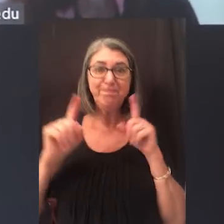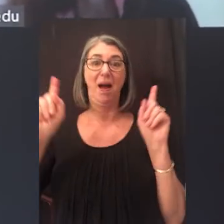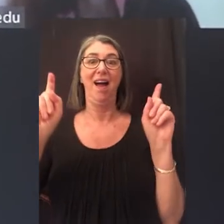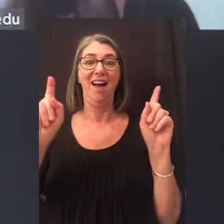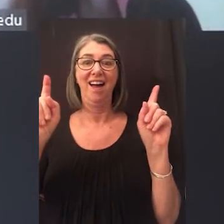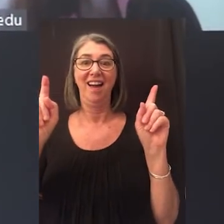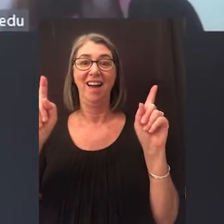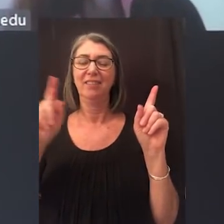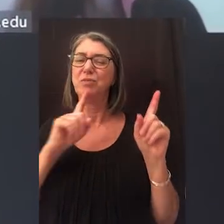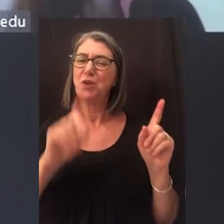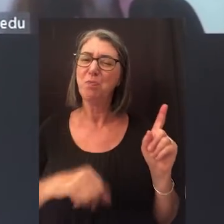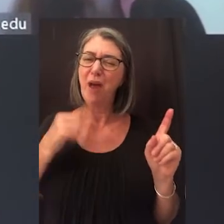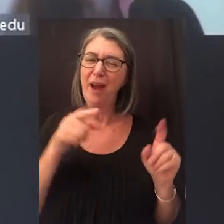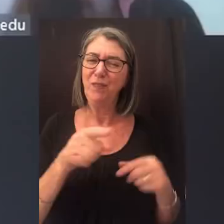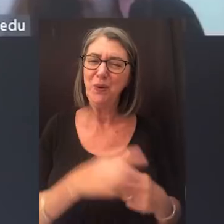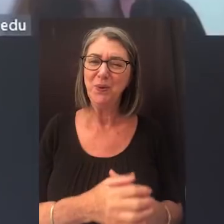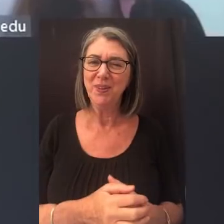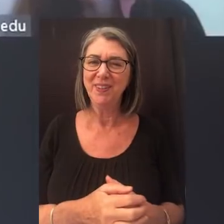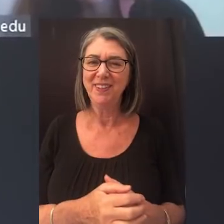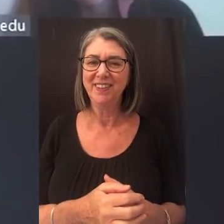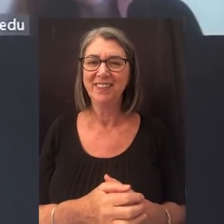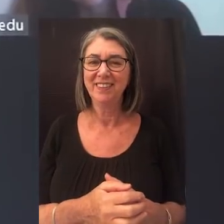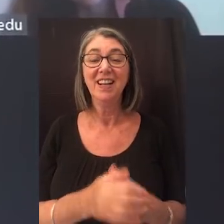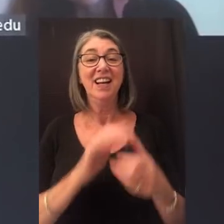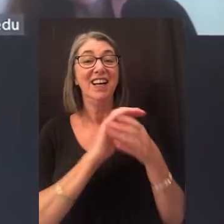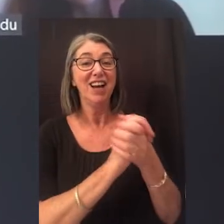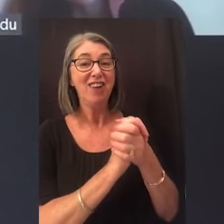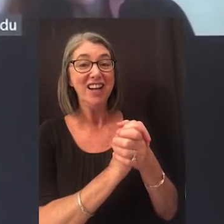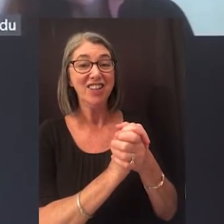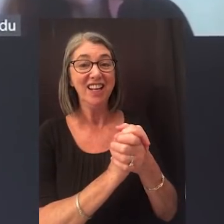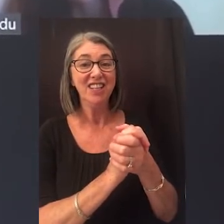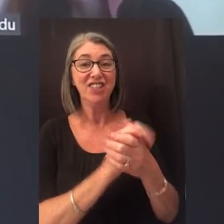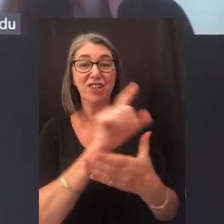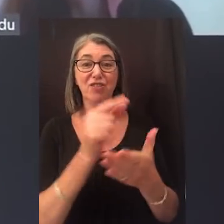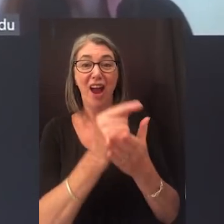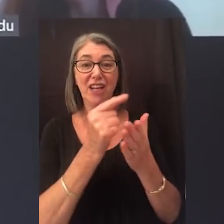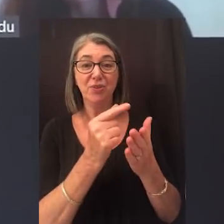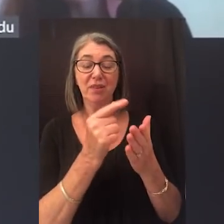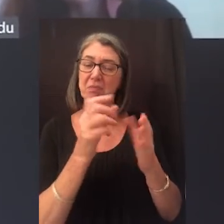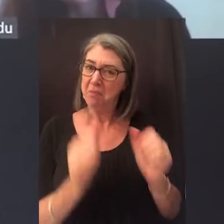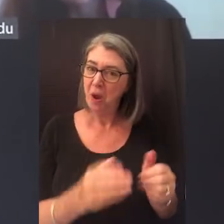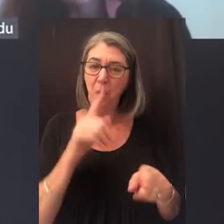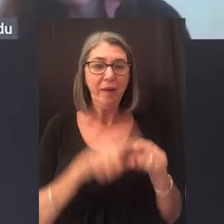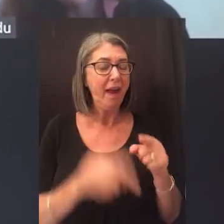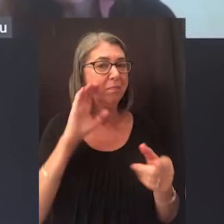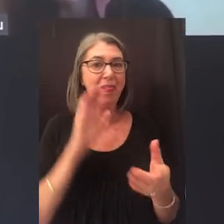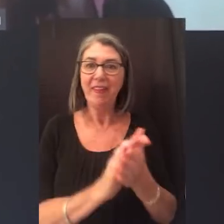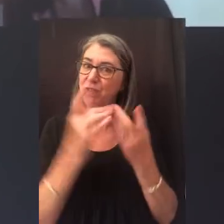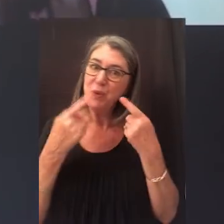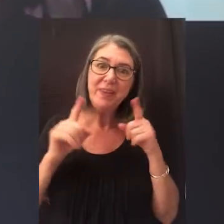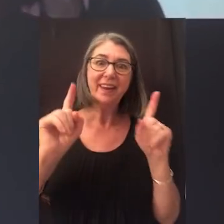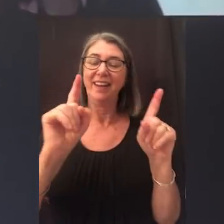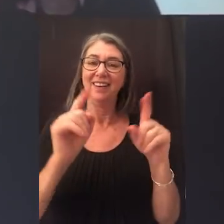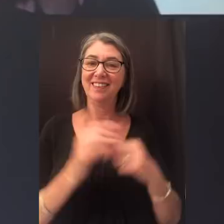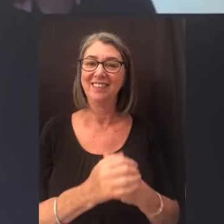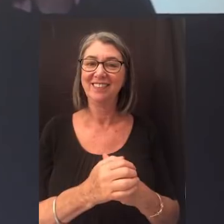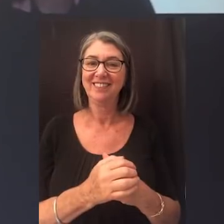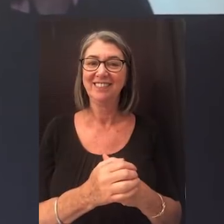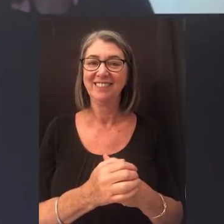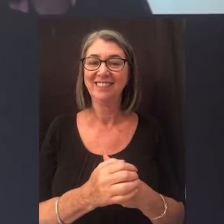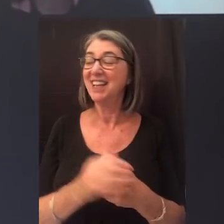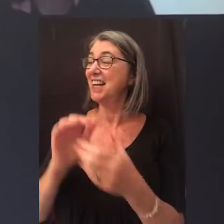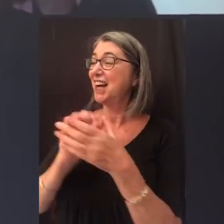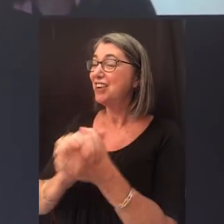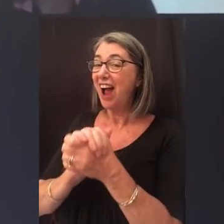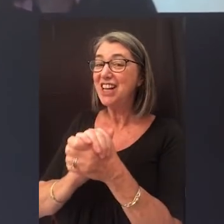of 2020, you did it. So proud of you. Congratulations, graduate. We cannot believe you